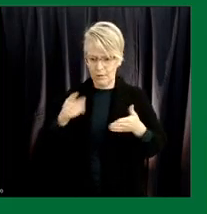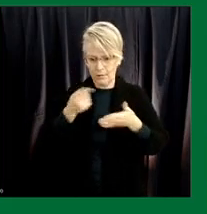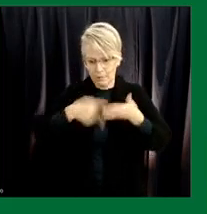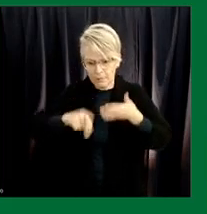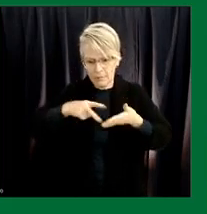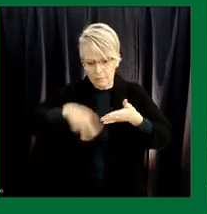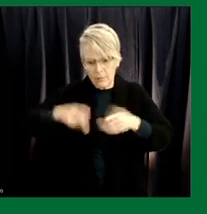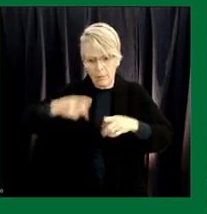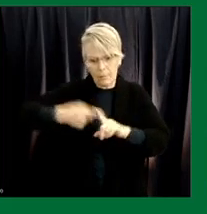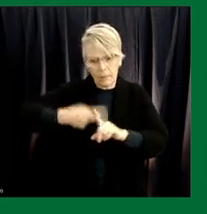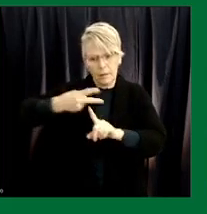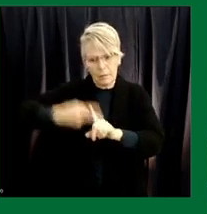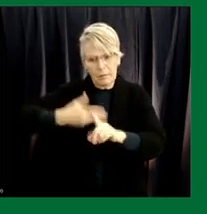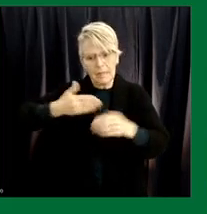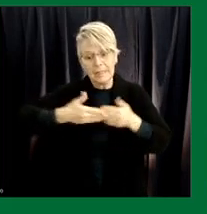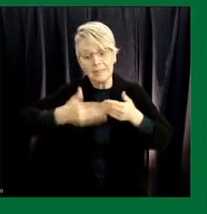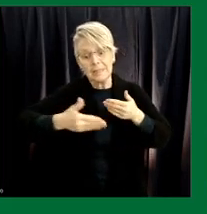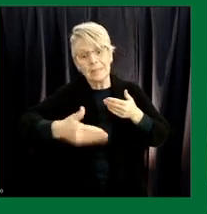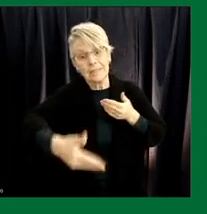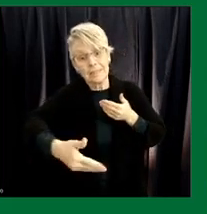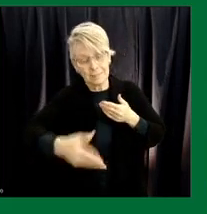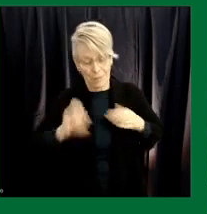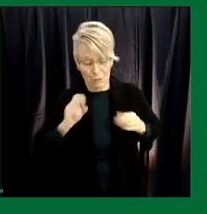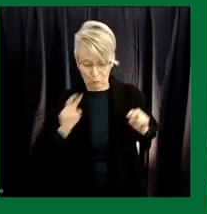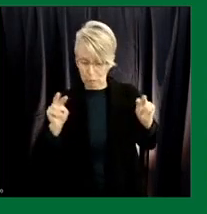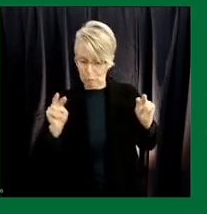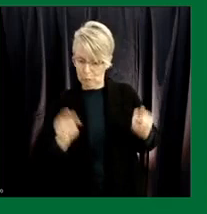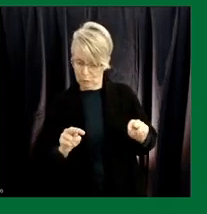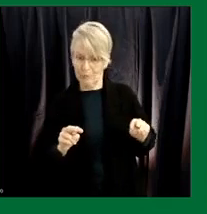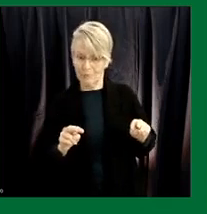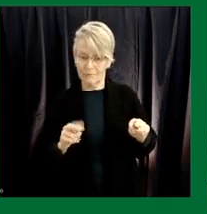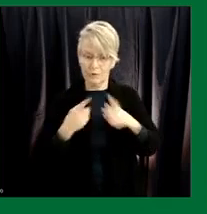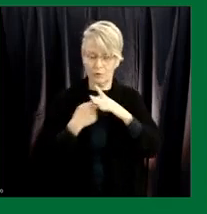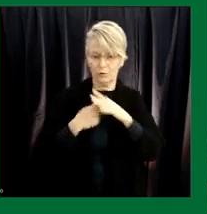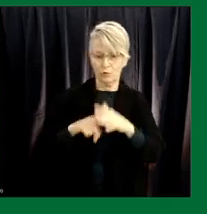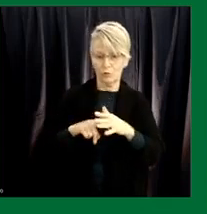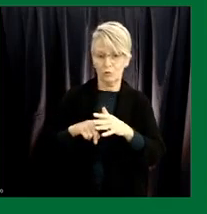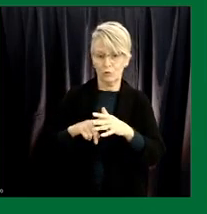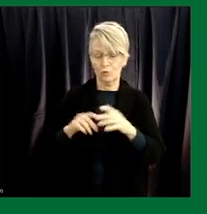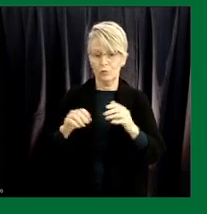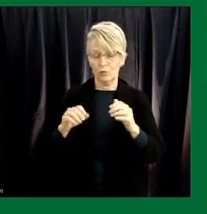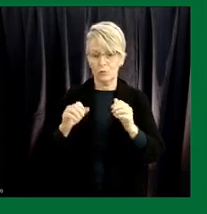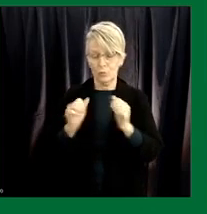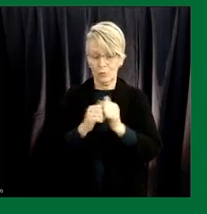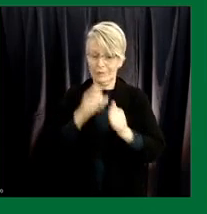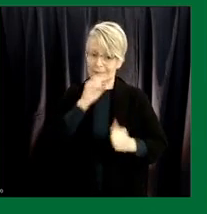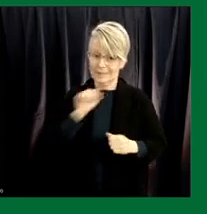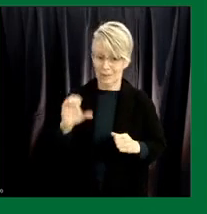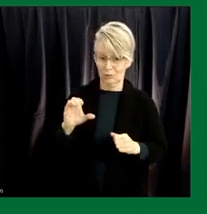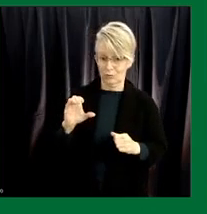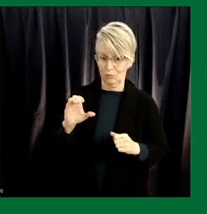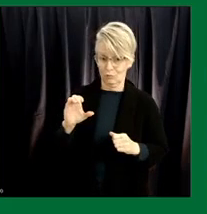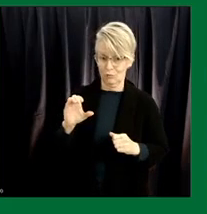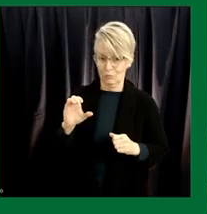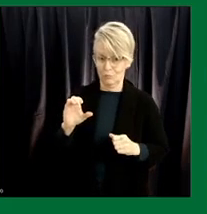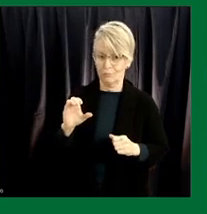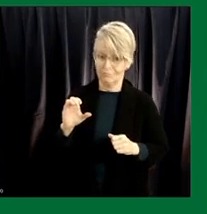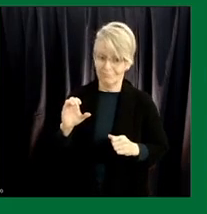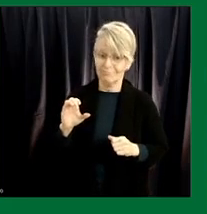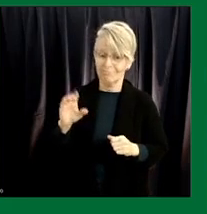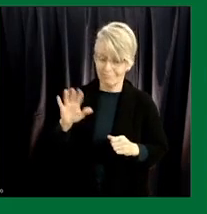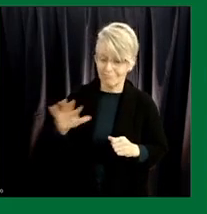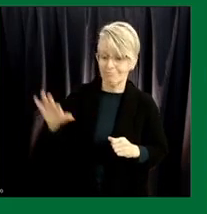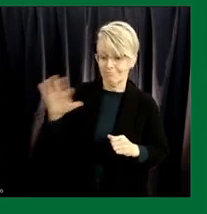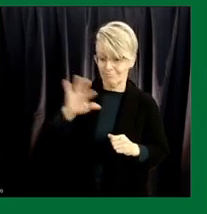and making sure that starting with our seniors we start you know this